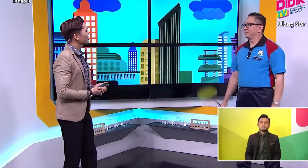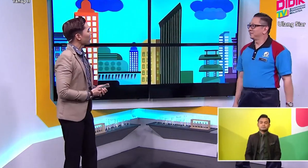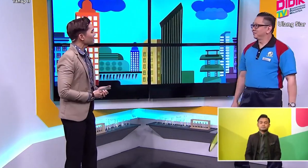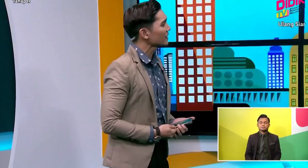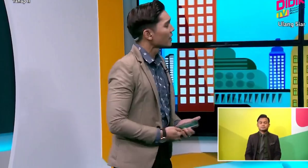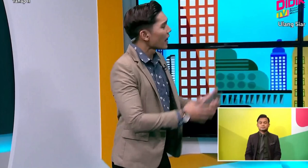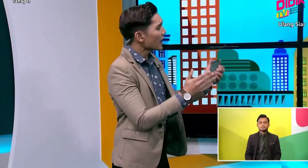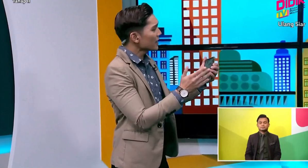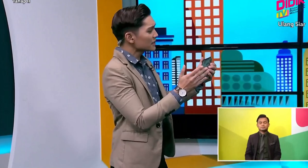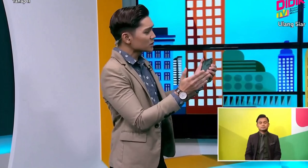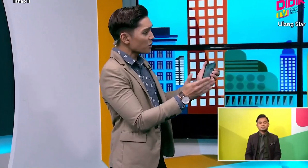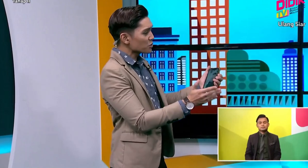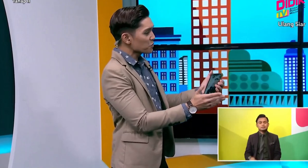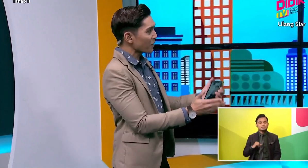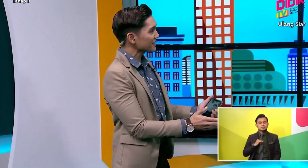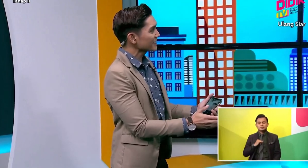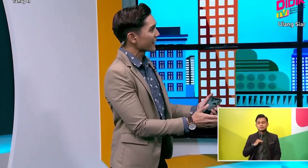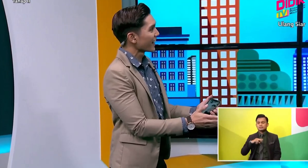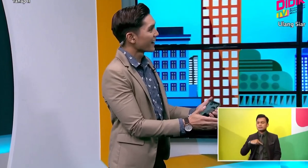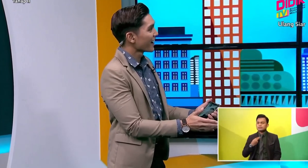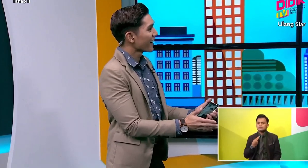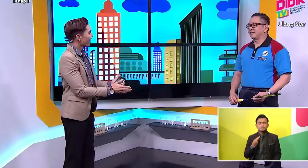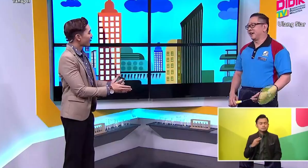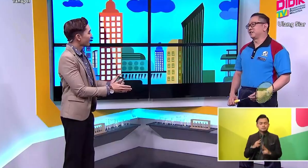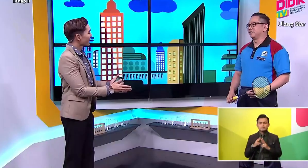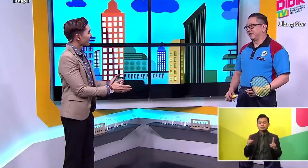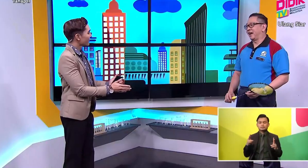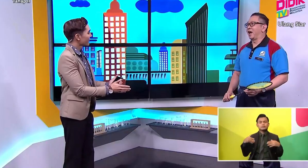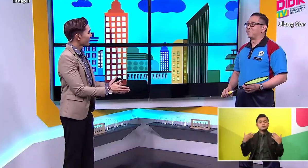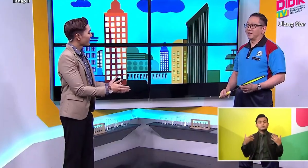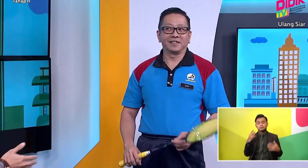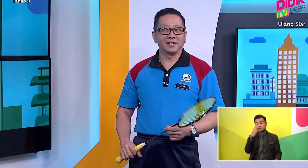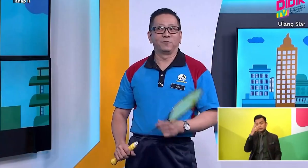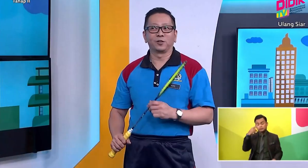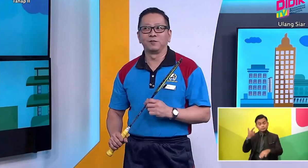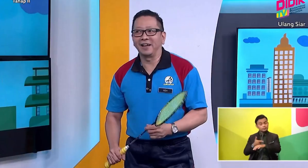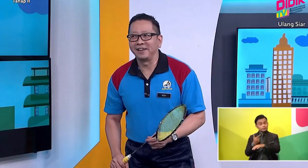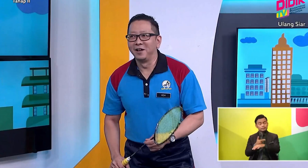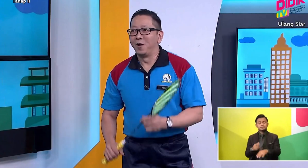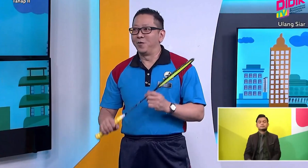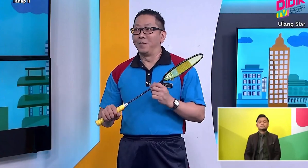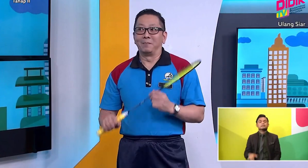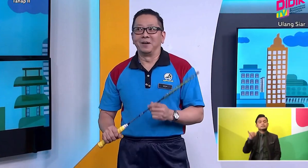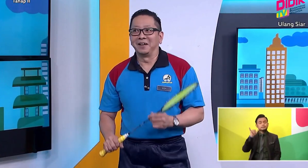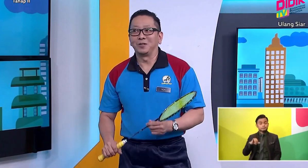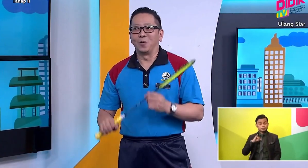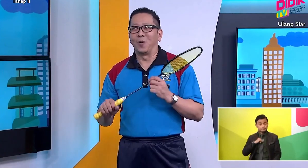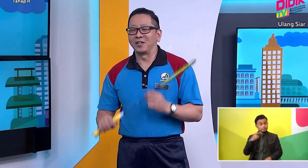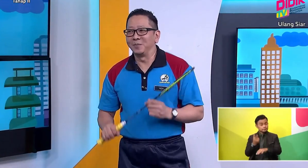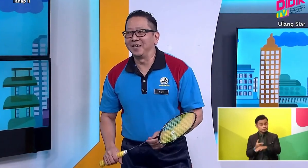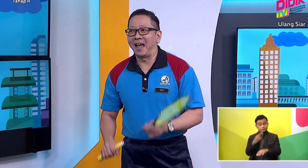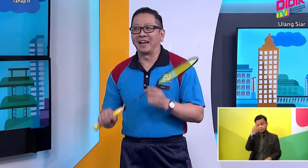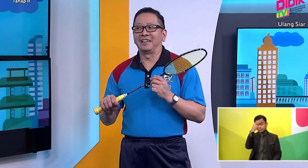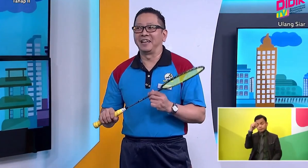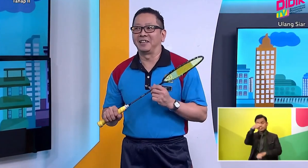Such an honour! I saw you practicing! Yes! Actually, I'm practicing for tonight! Remember to